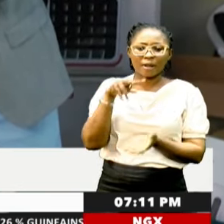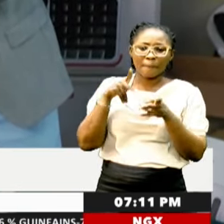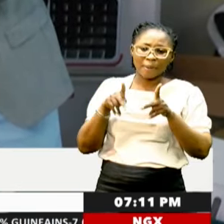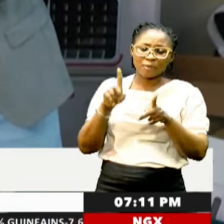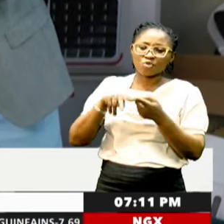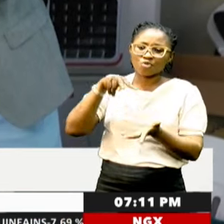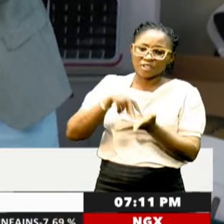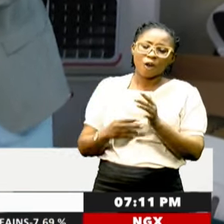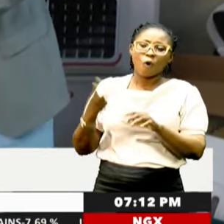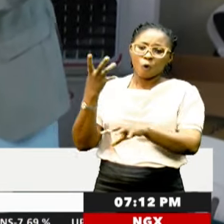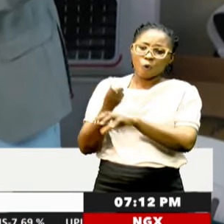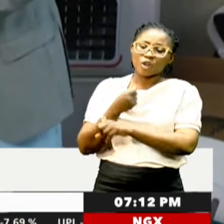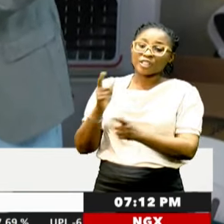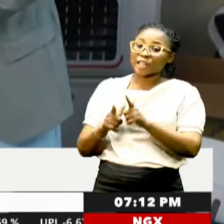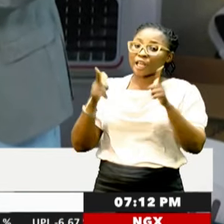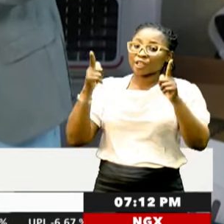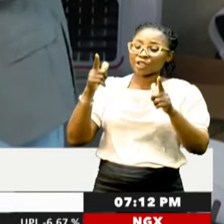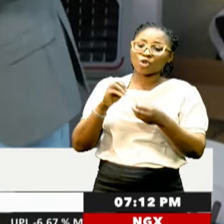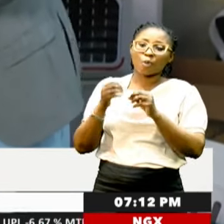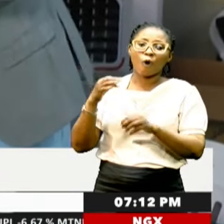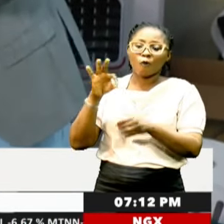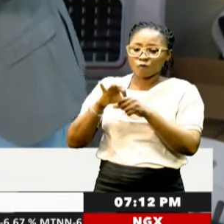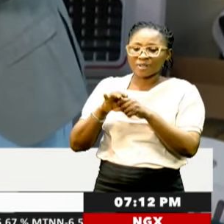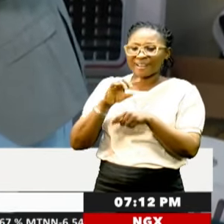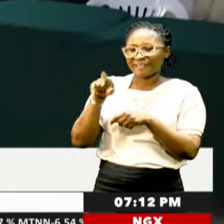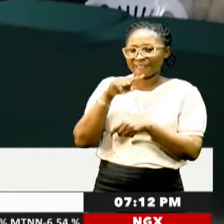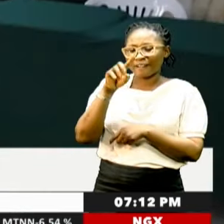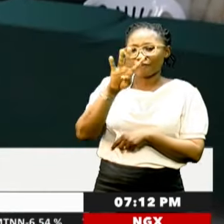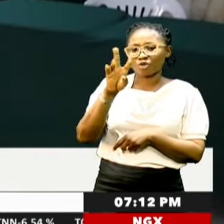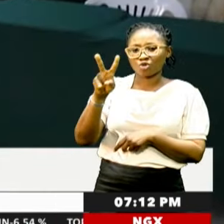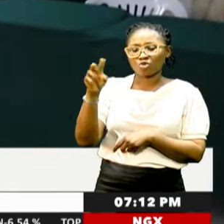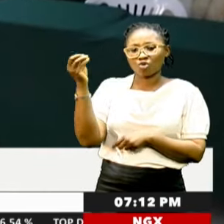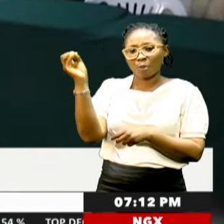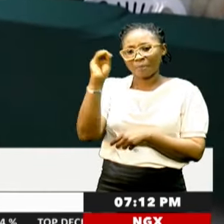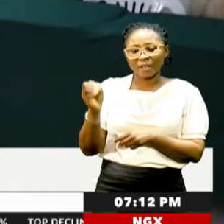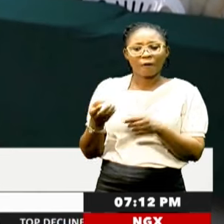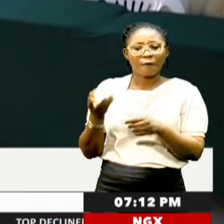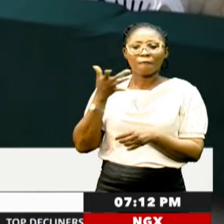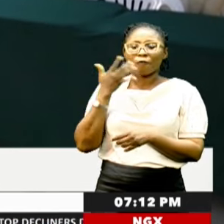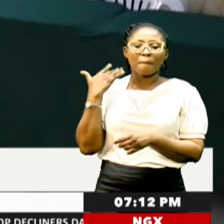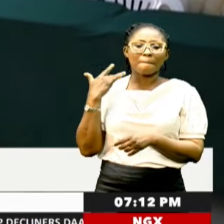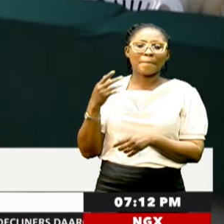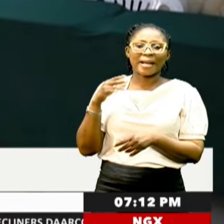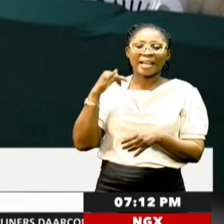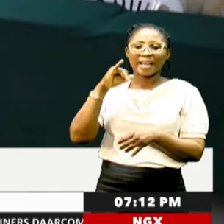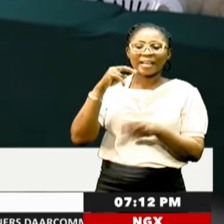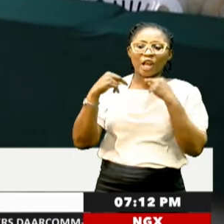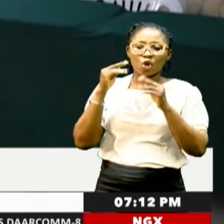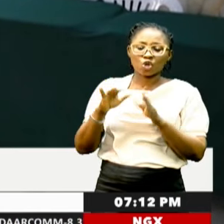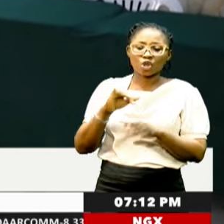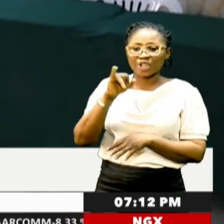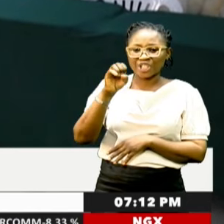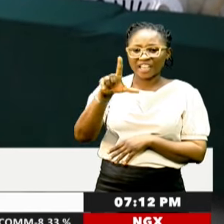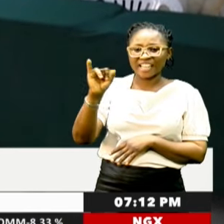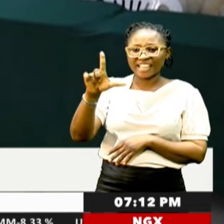won the largest number of ballots, around 42%, while the former nuclear negotiator, Jalili, came in second place with